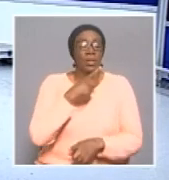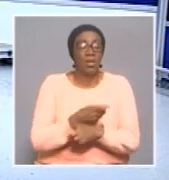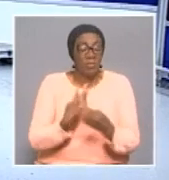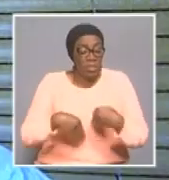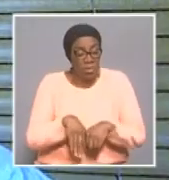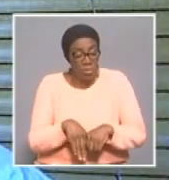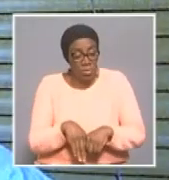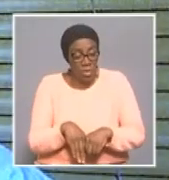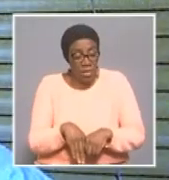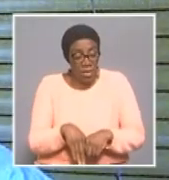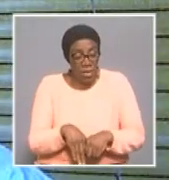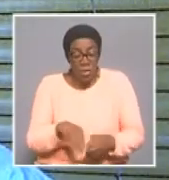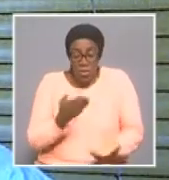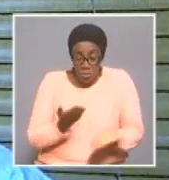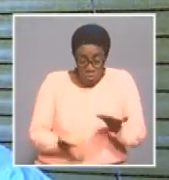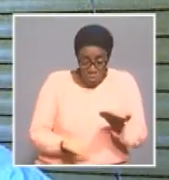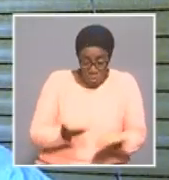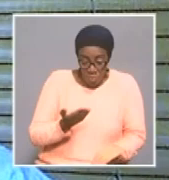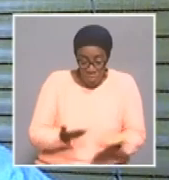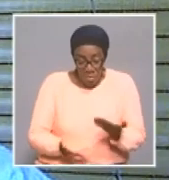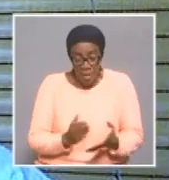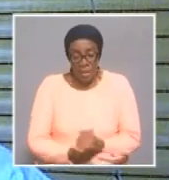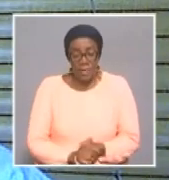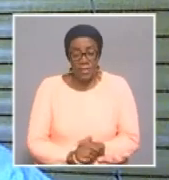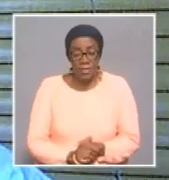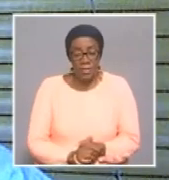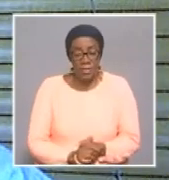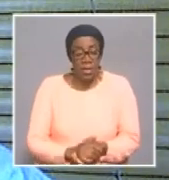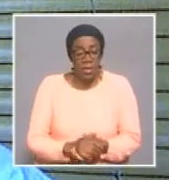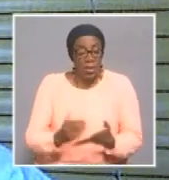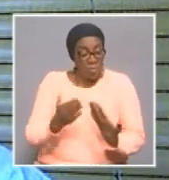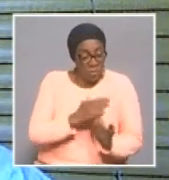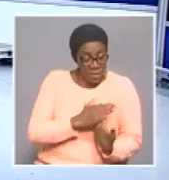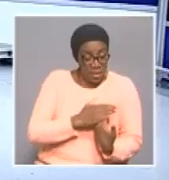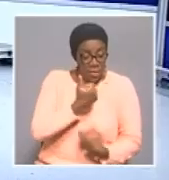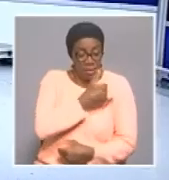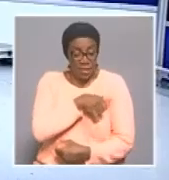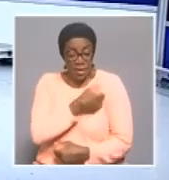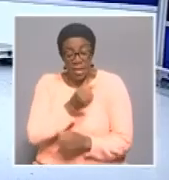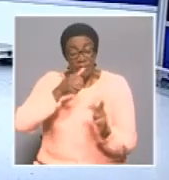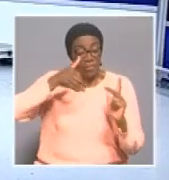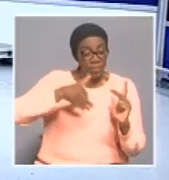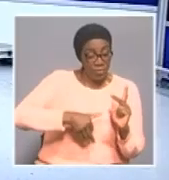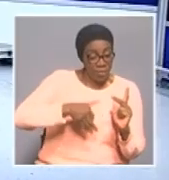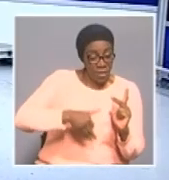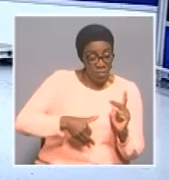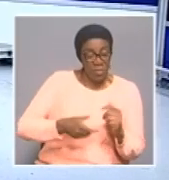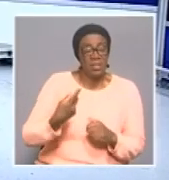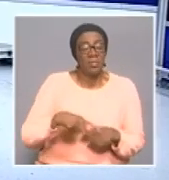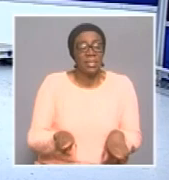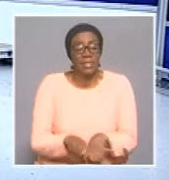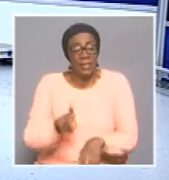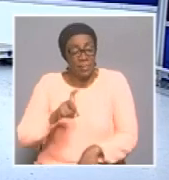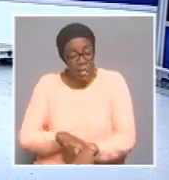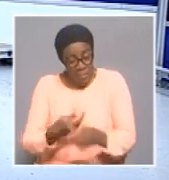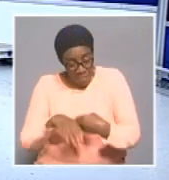between safeguarding, of course, then the lives of Namibians and Namibia and its citizens, and of course then, the continued function of the